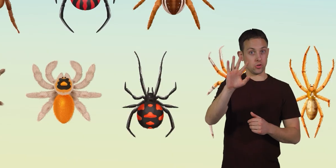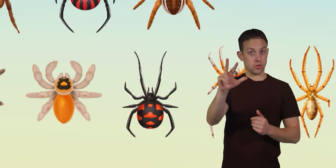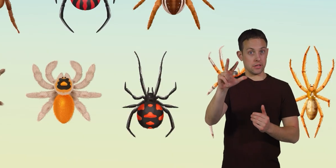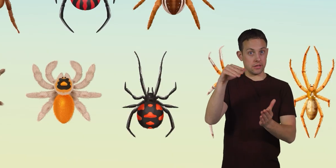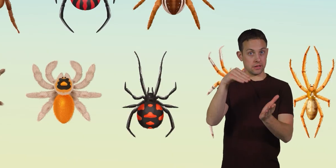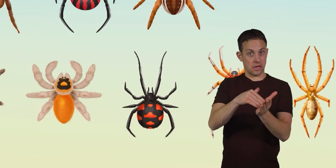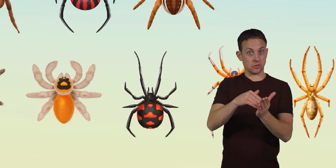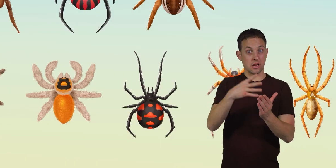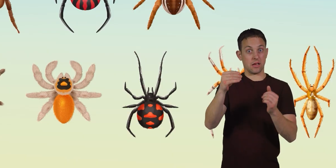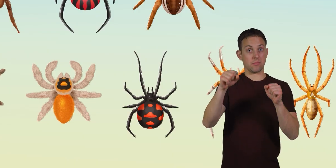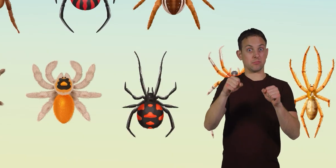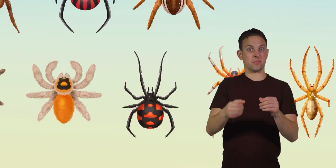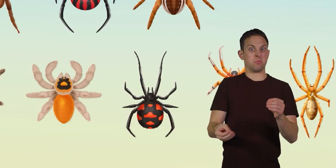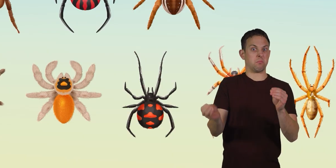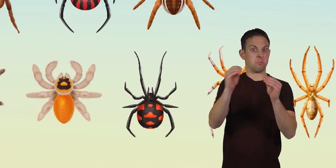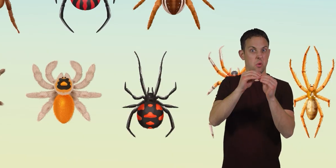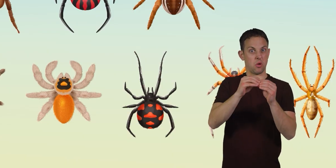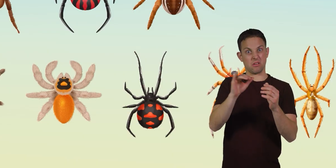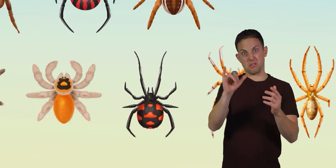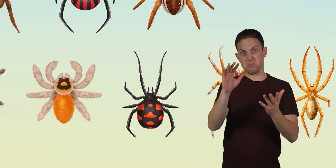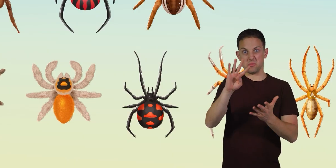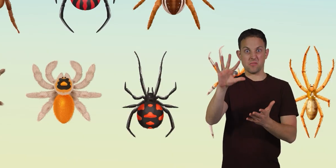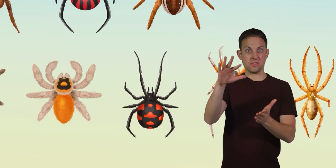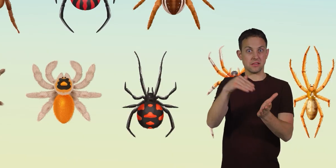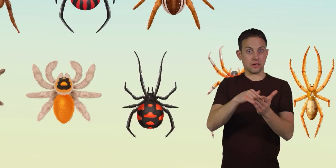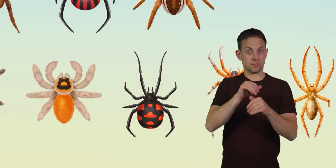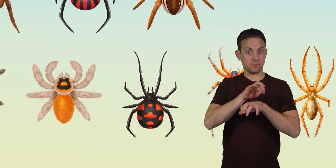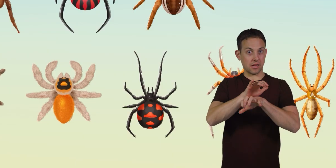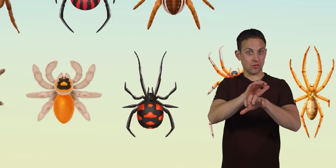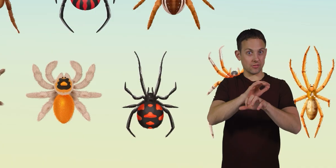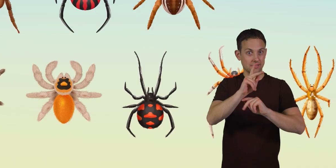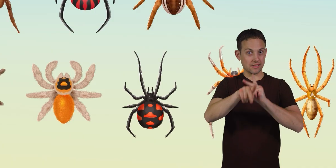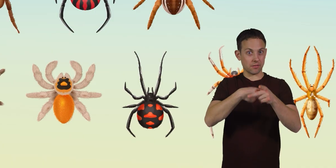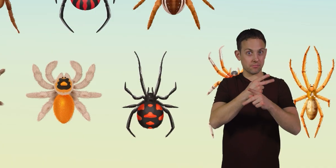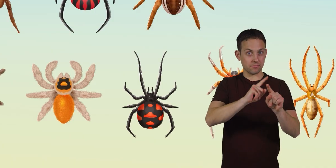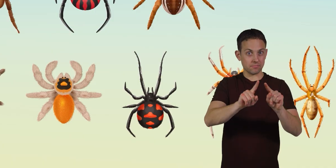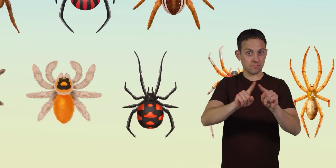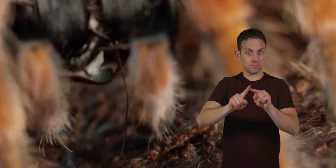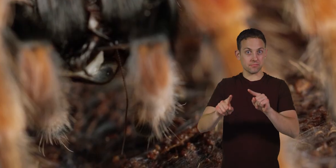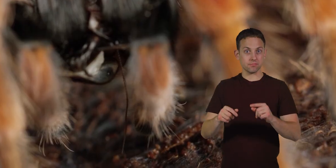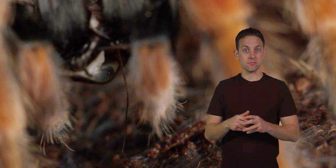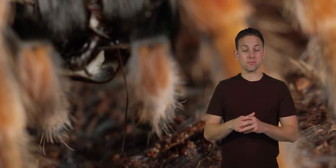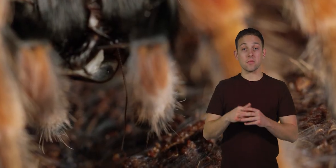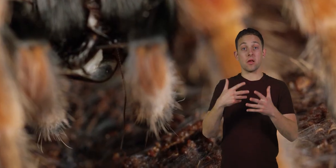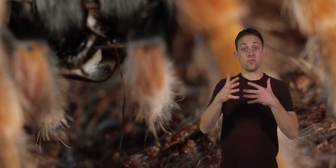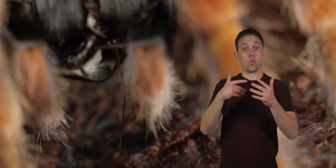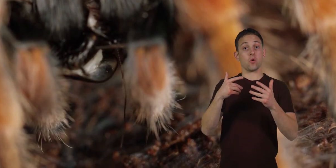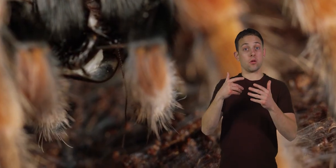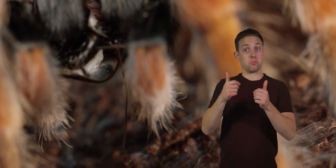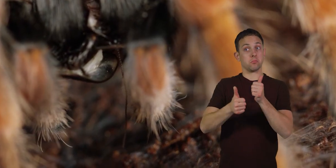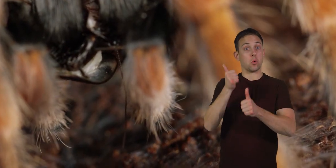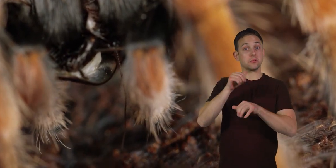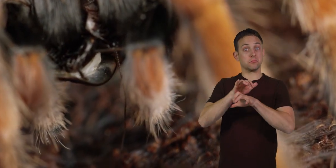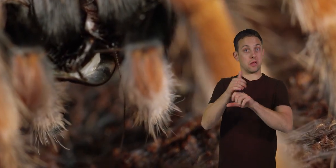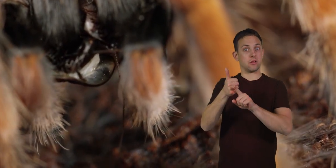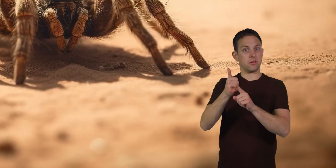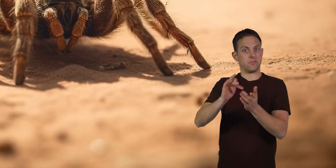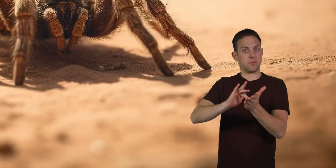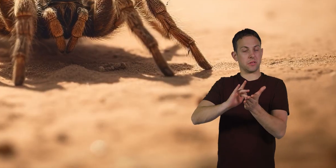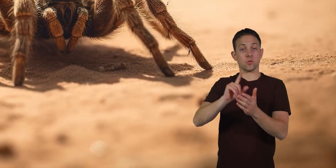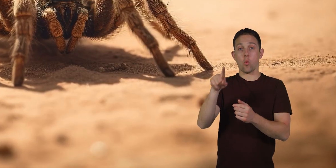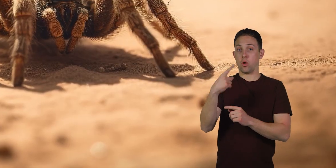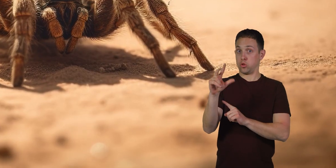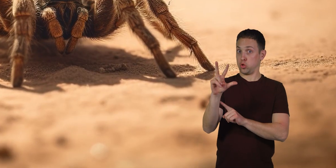,000, and possibly as many as 45,000 spider species. Although most spiders are venomous,